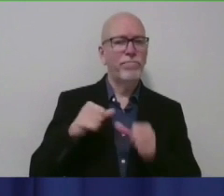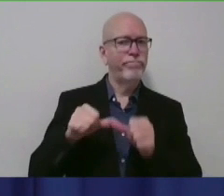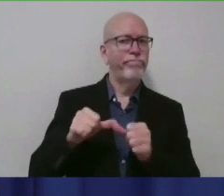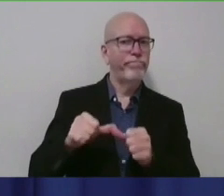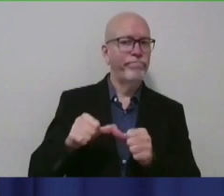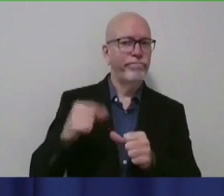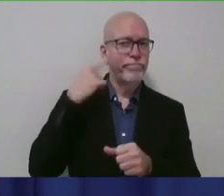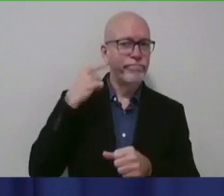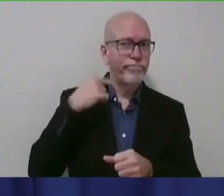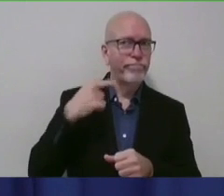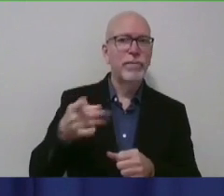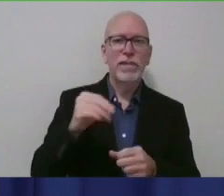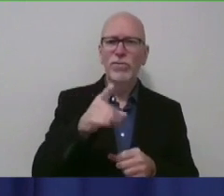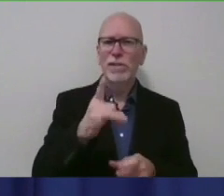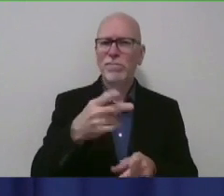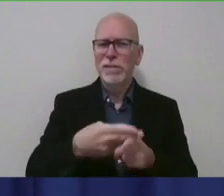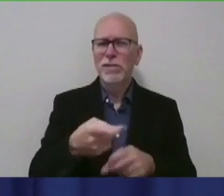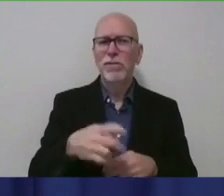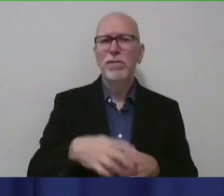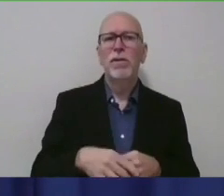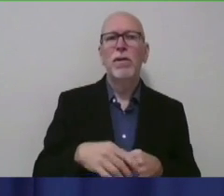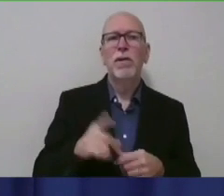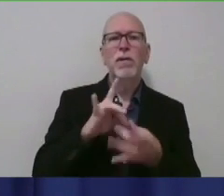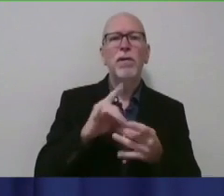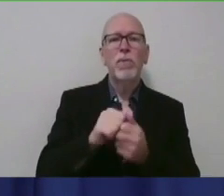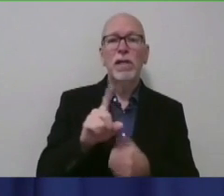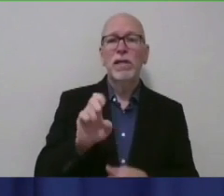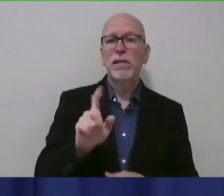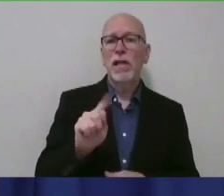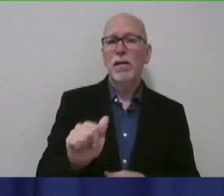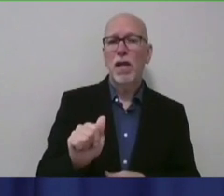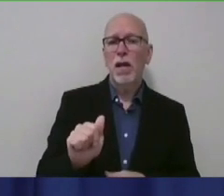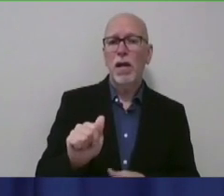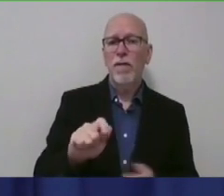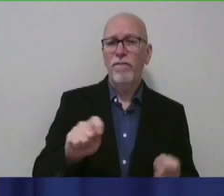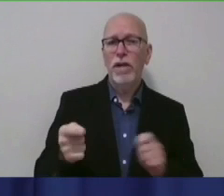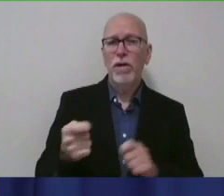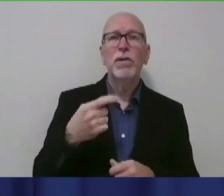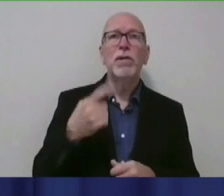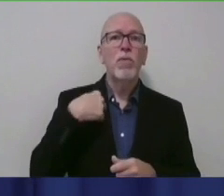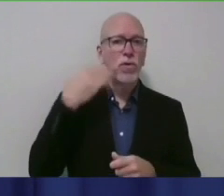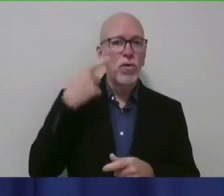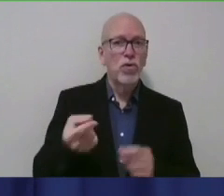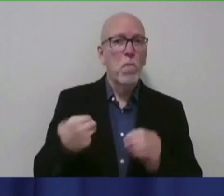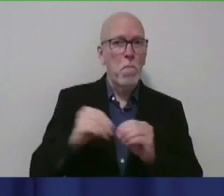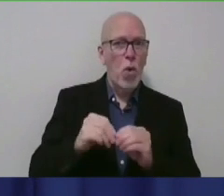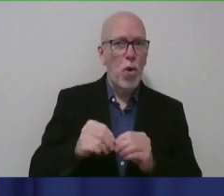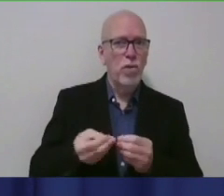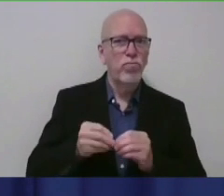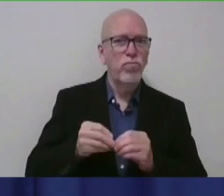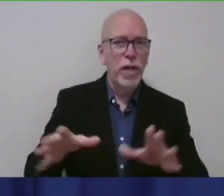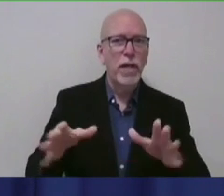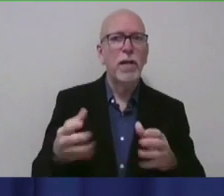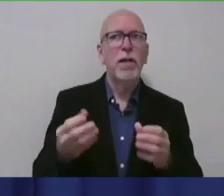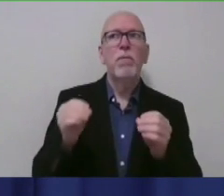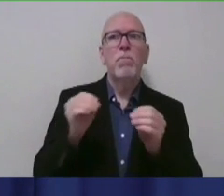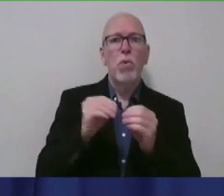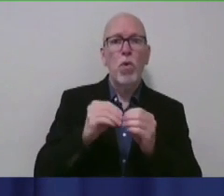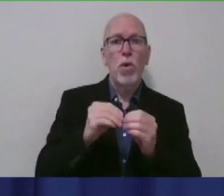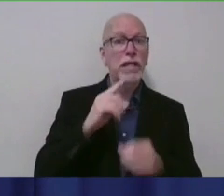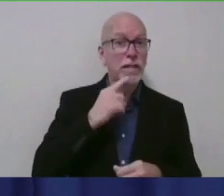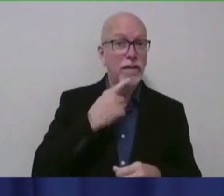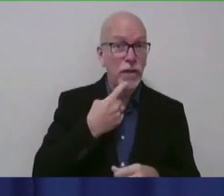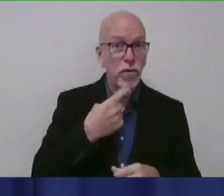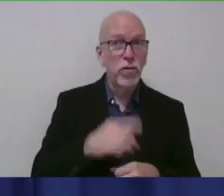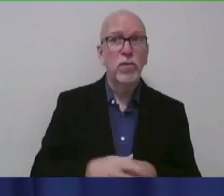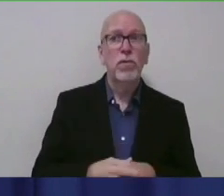Weaver, you alluded to, is with regard to the Delta variant, you said that we know it's more infectious and it may be more severe. Can you